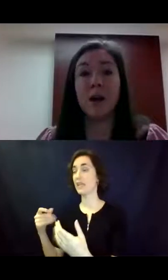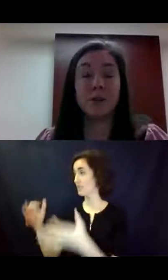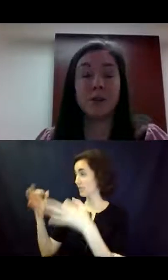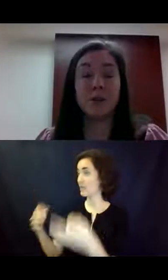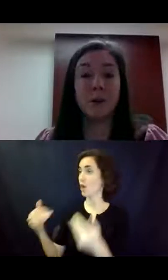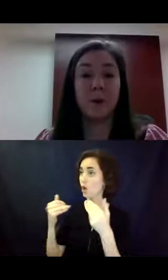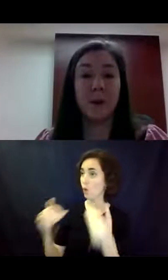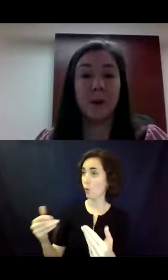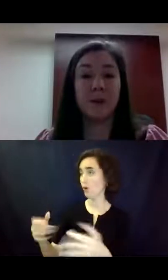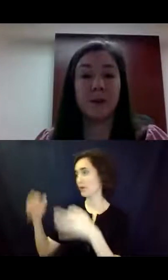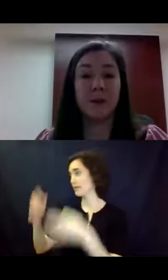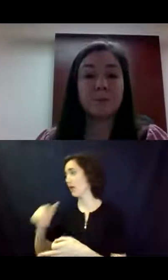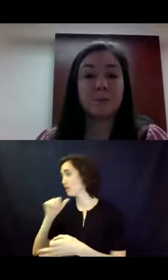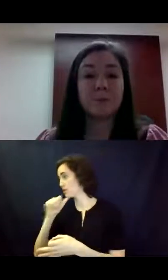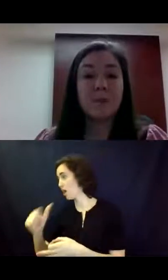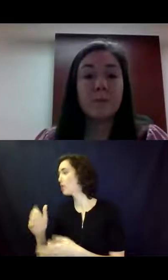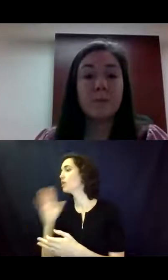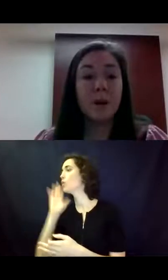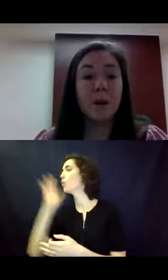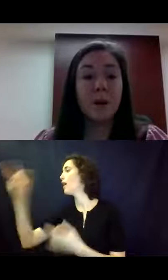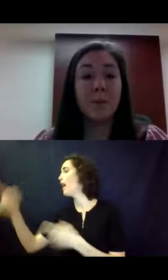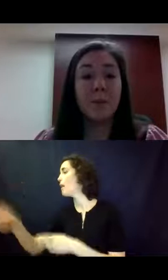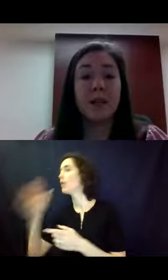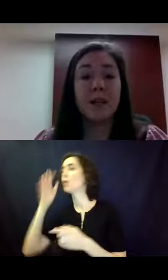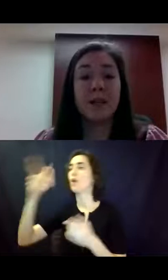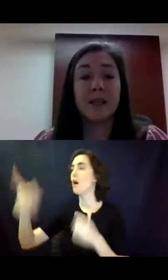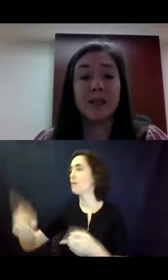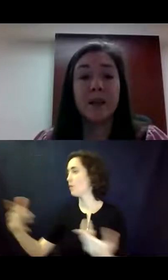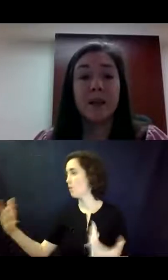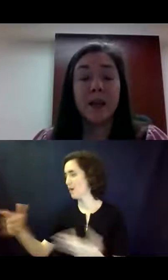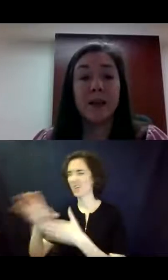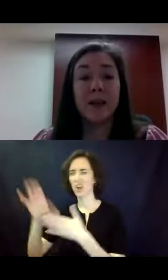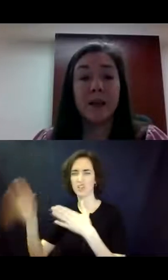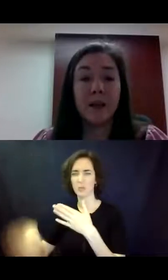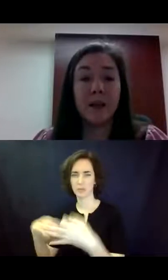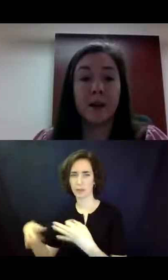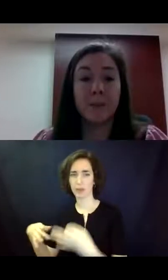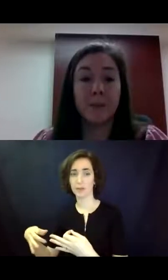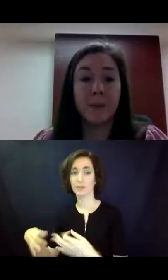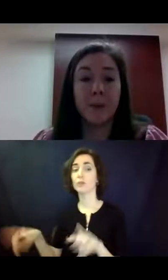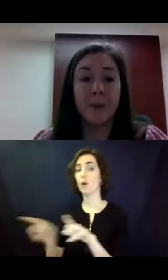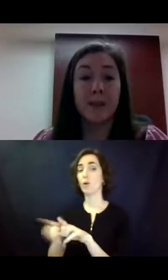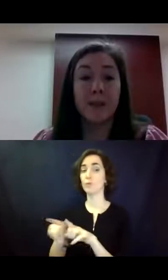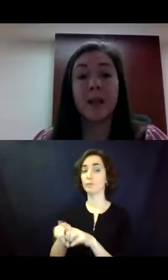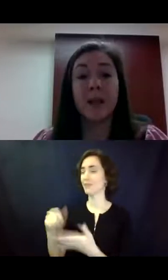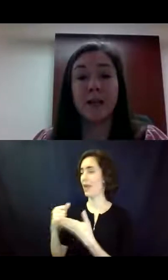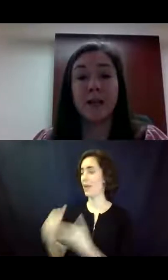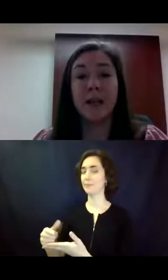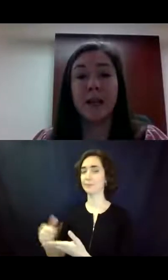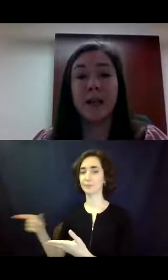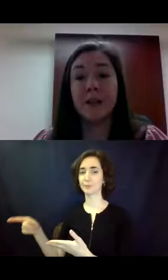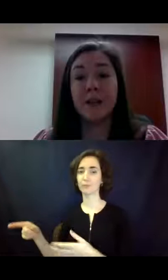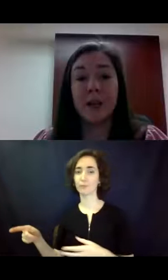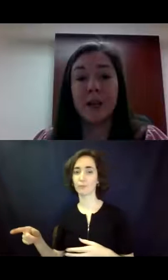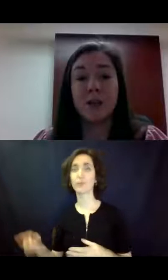not to, um, make the decision. Um, they can assist in, um, accessing, collecting